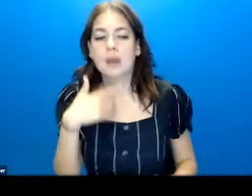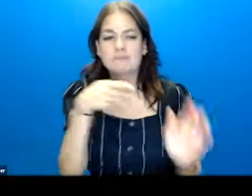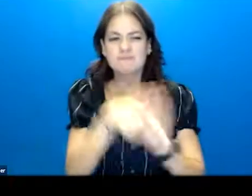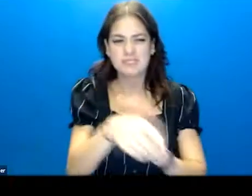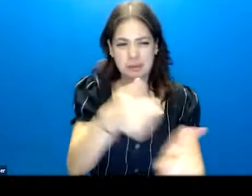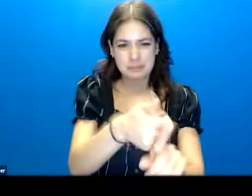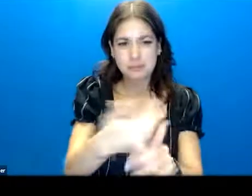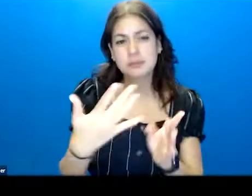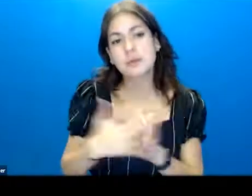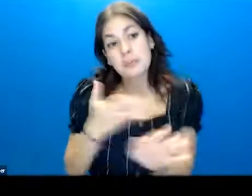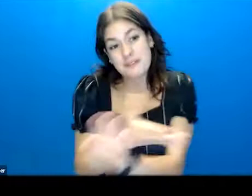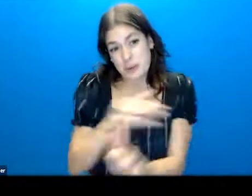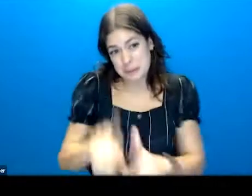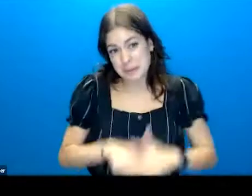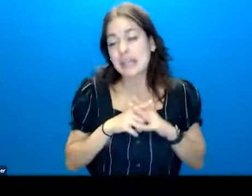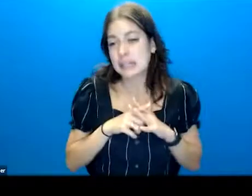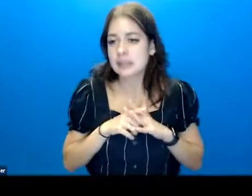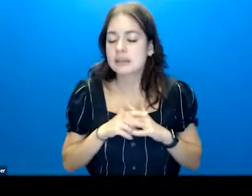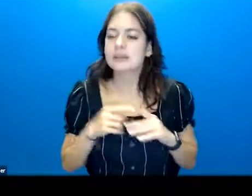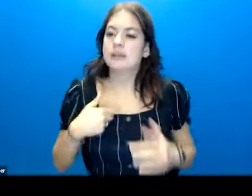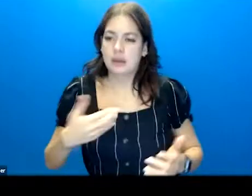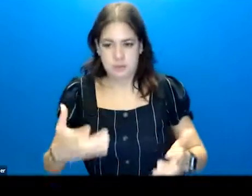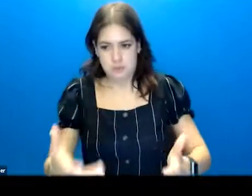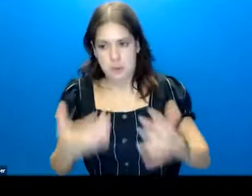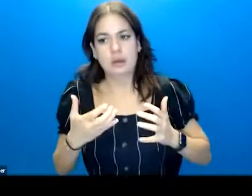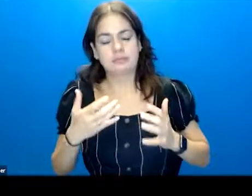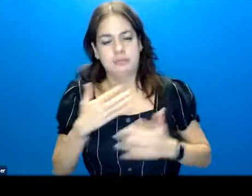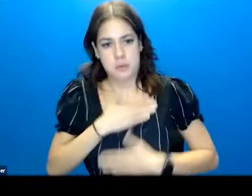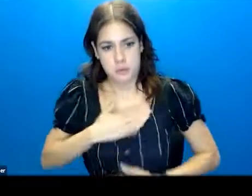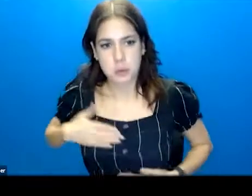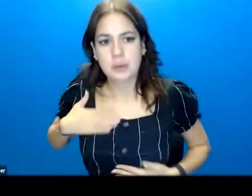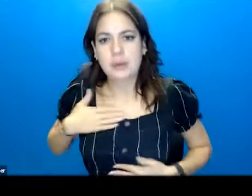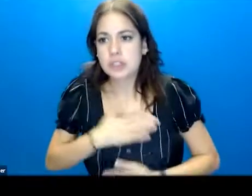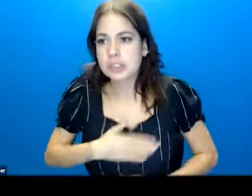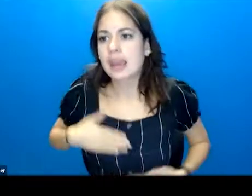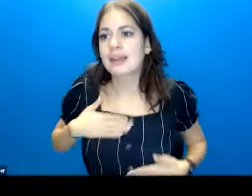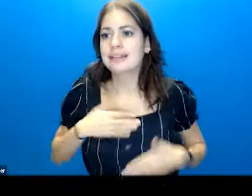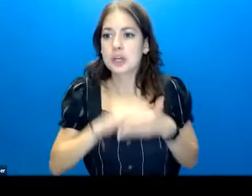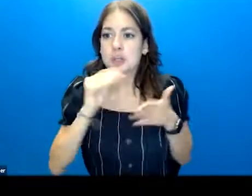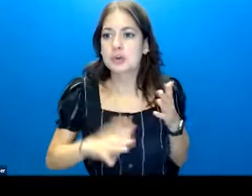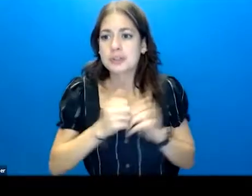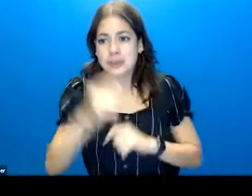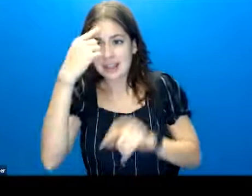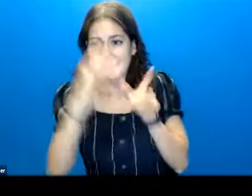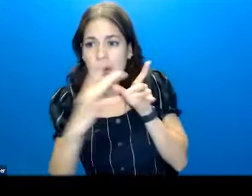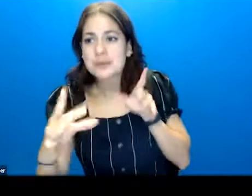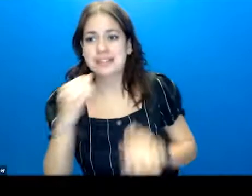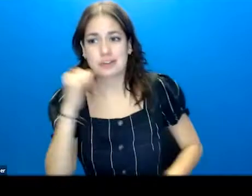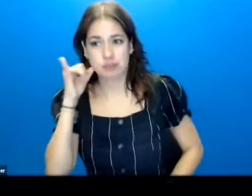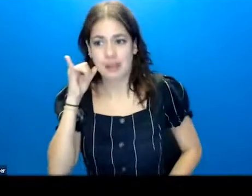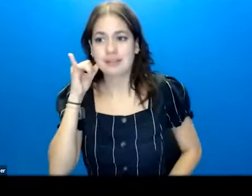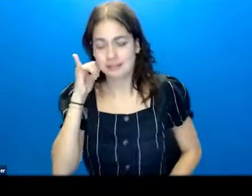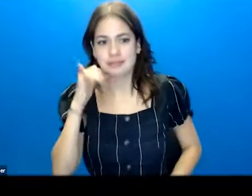So before we begin, and I really want to appreciate the students with psychosis yesterday, they talked a lot about language.